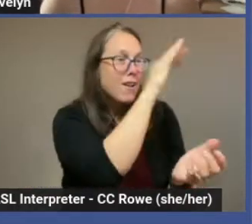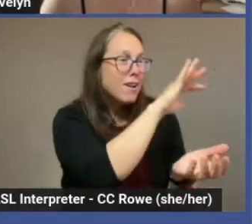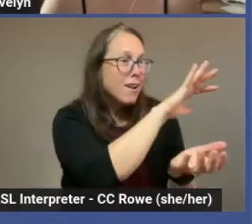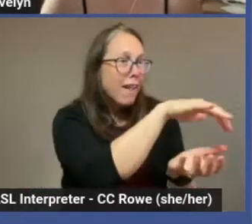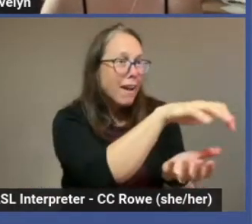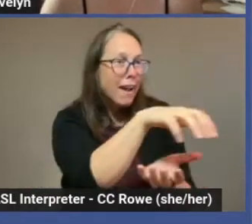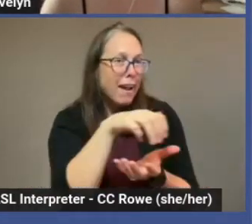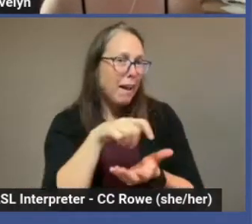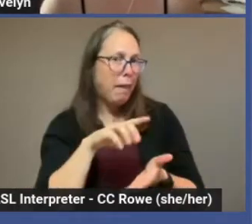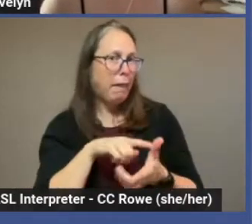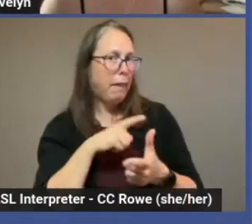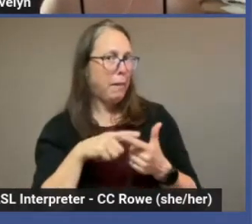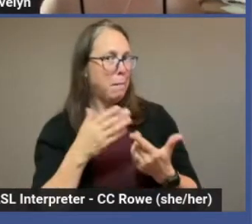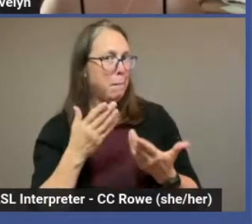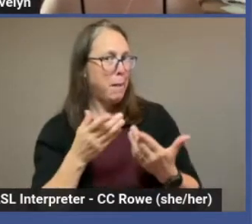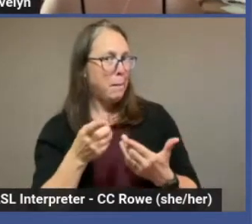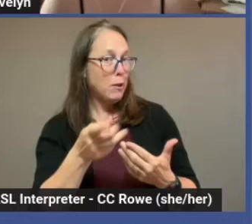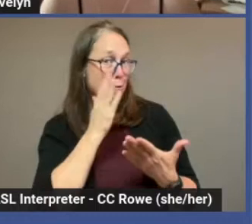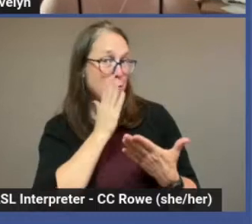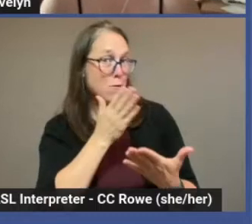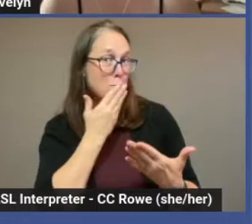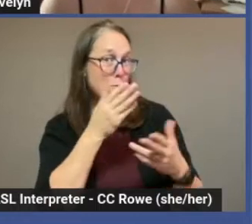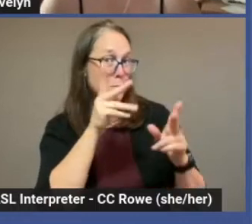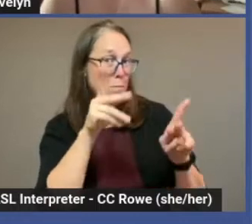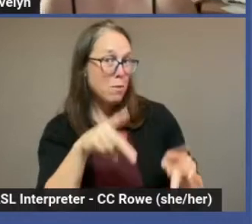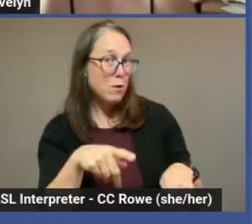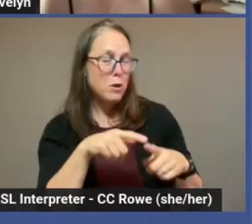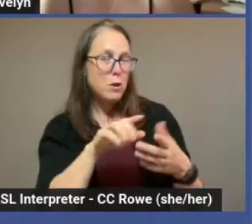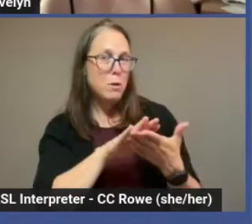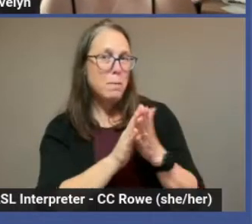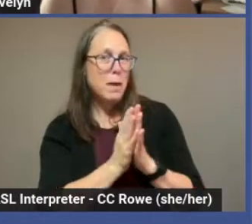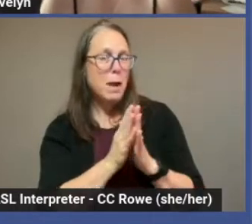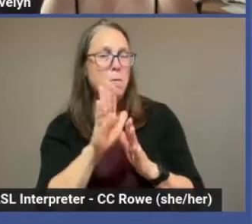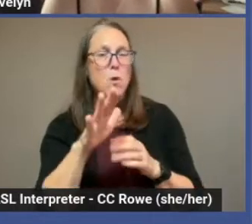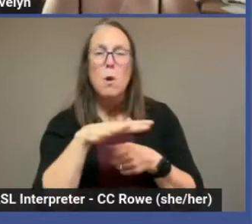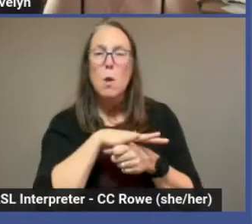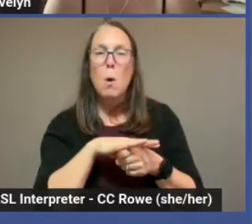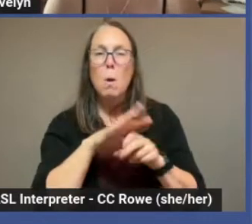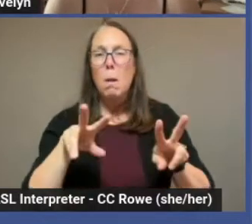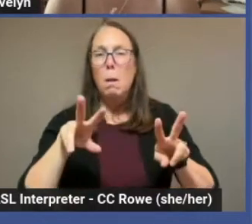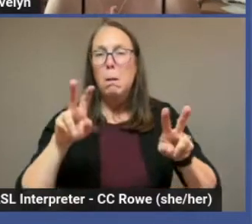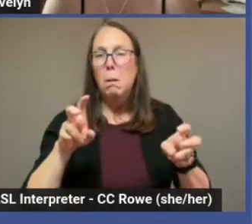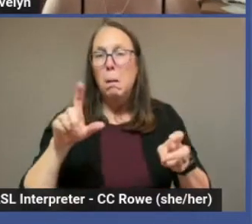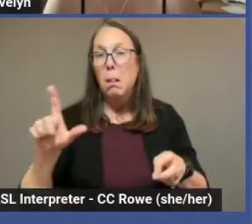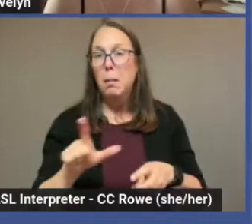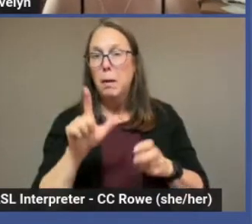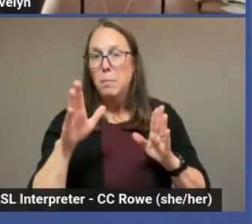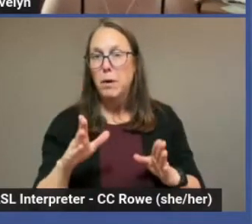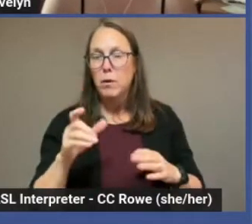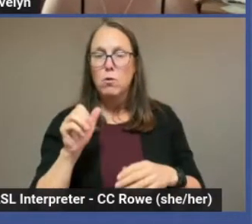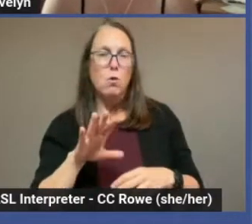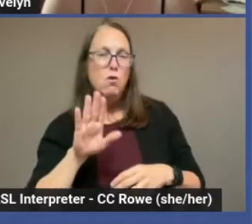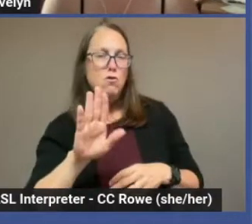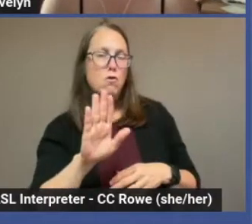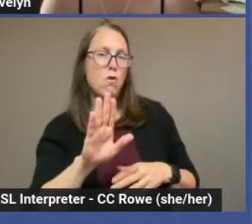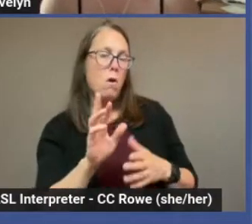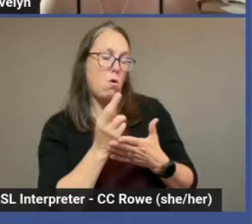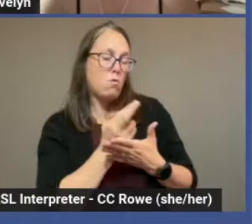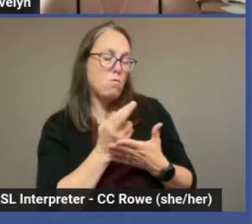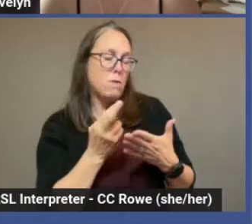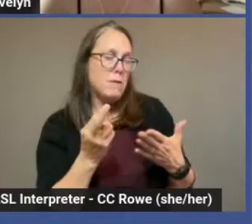great candidate for becoming your local librarian, so to speak, or resource house mom.